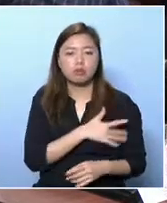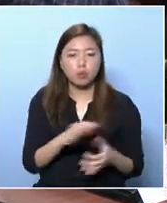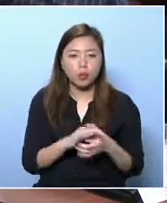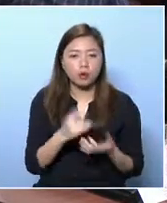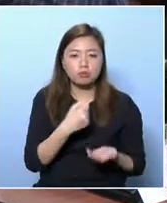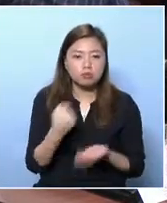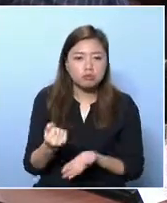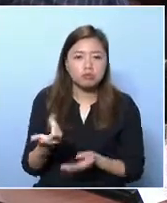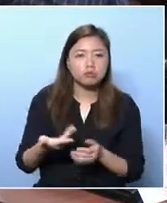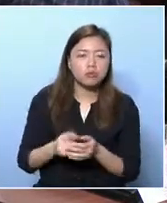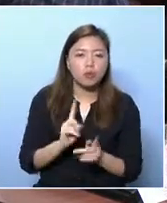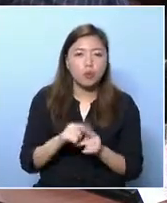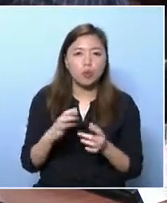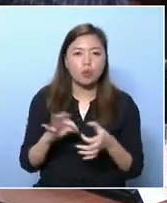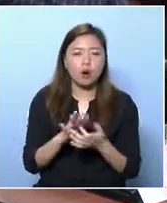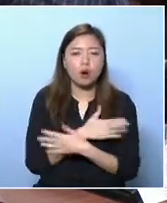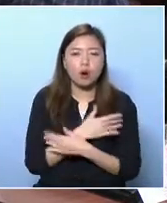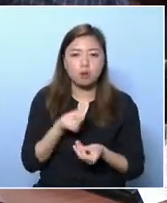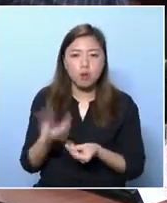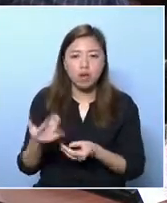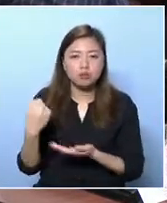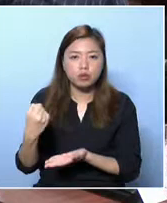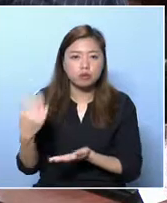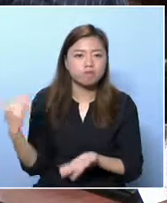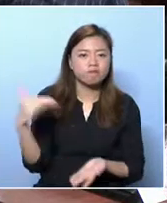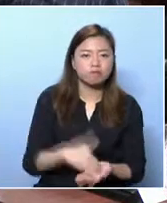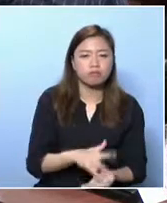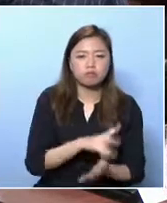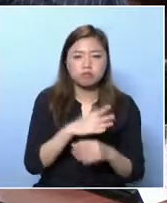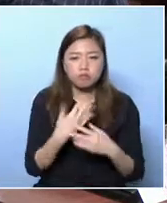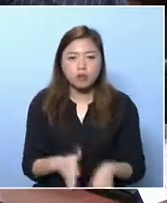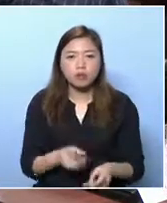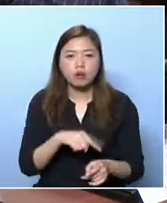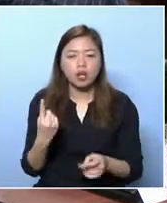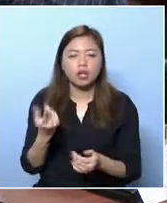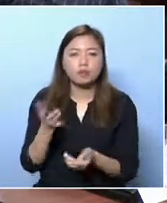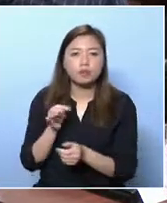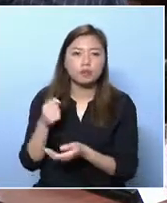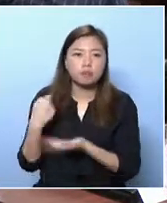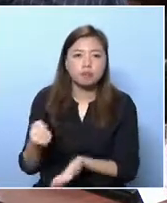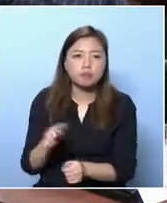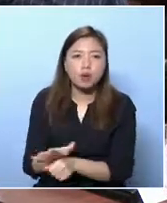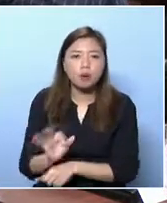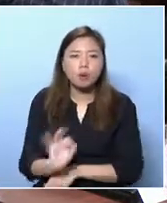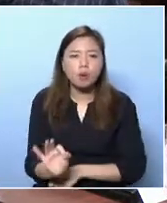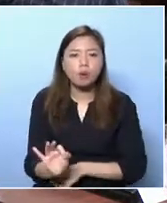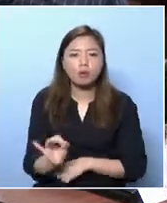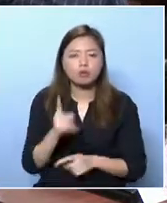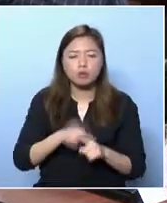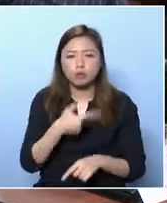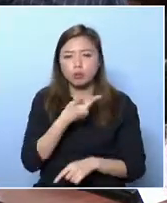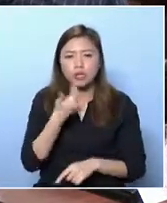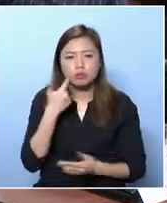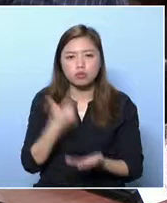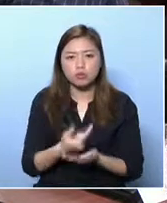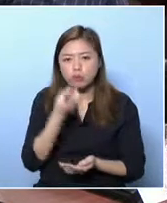has never considered any cash subsidy and after CCF has cancelled its subsidy